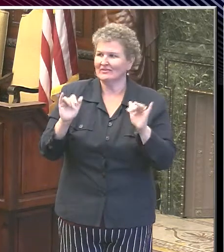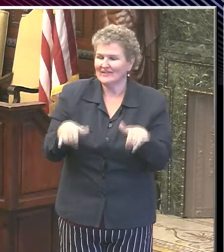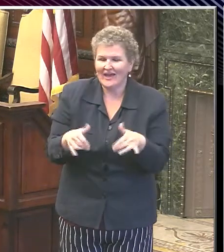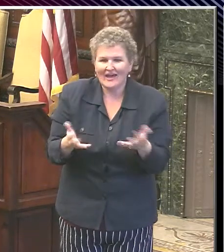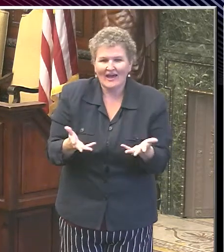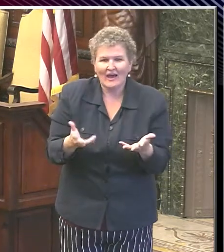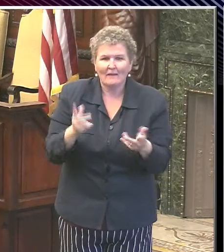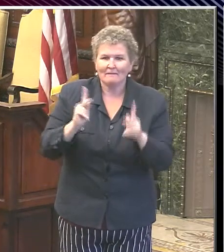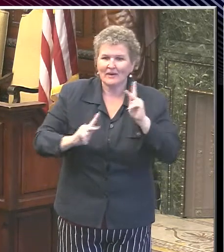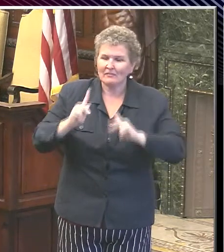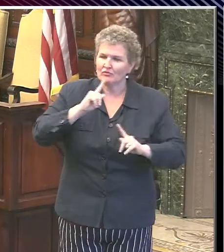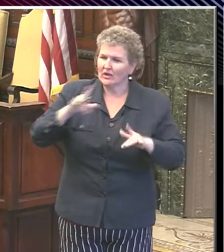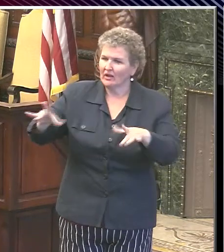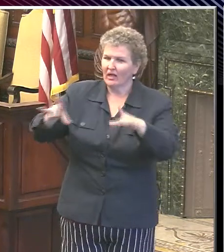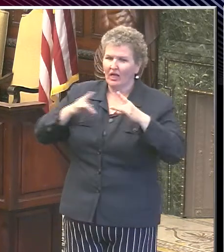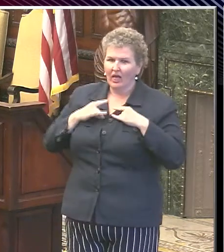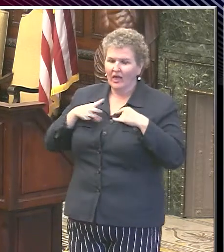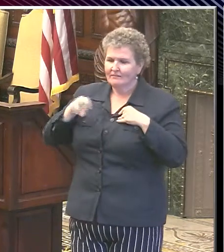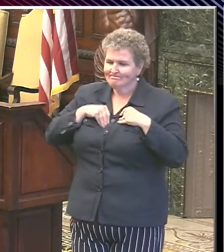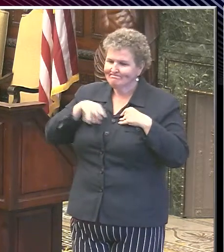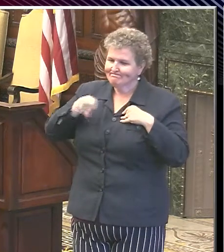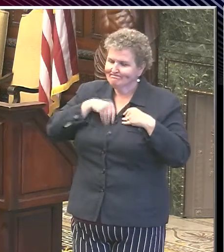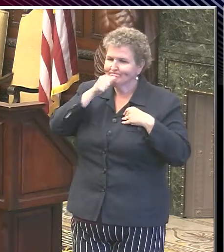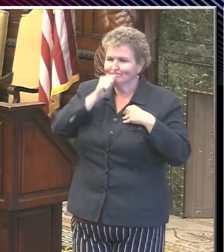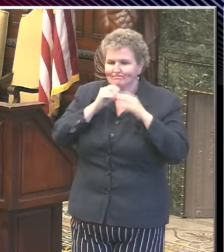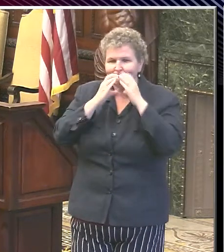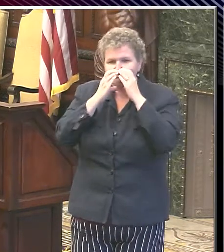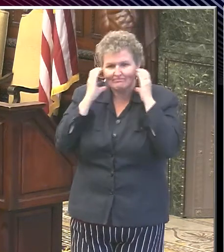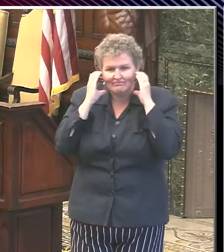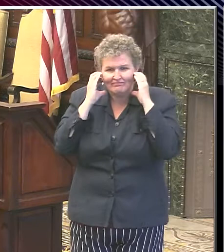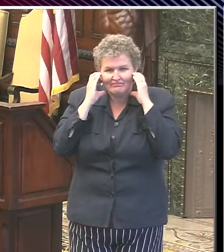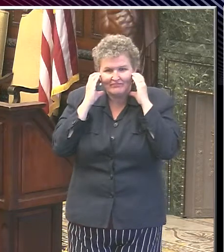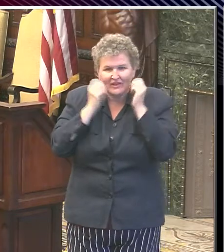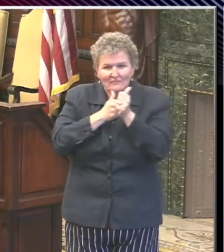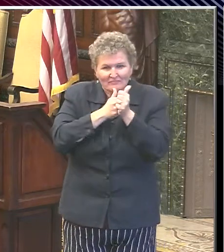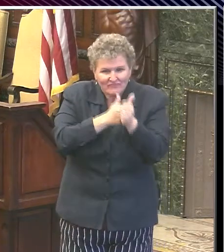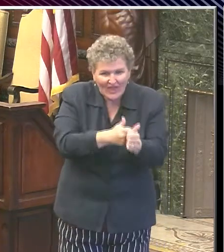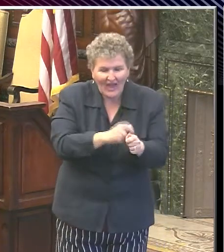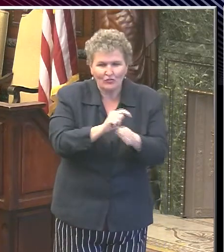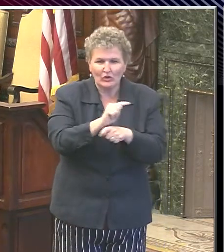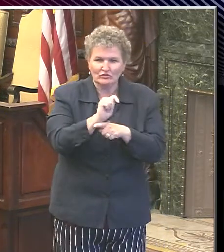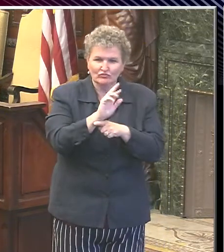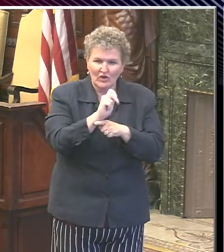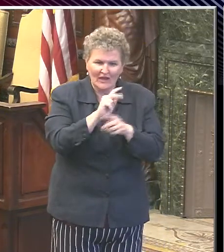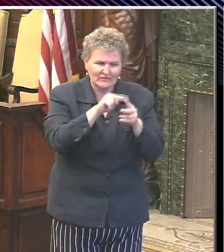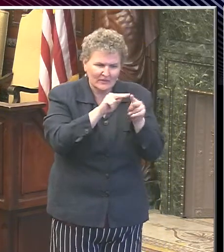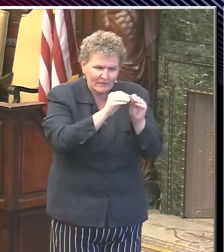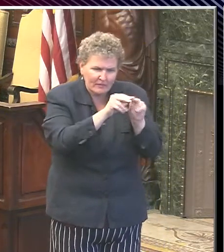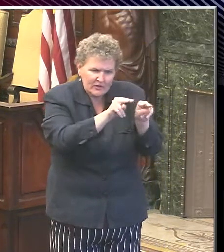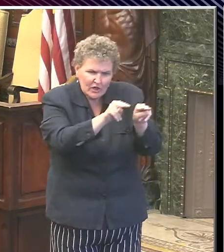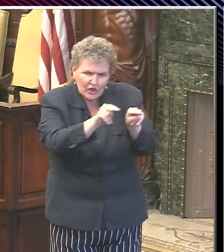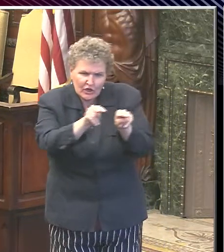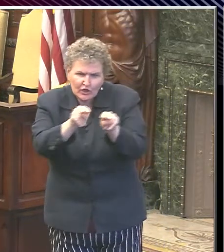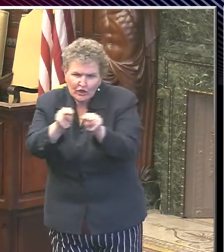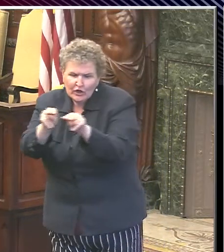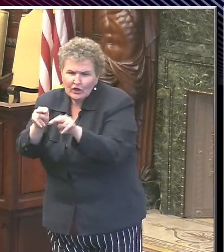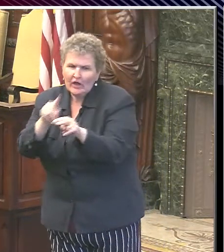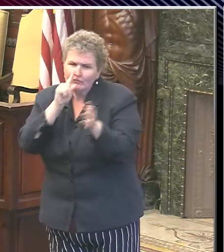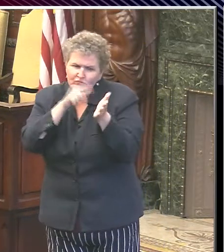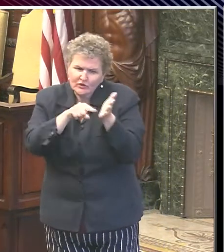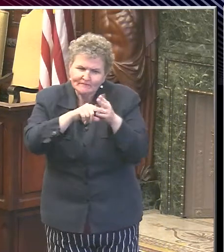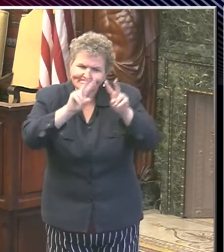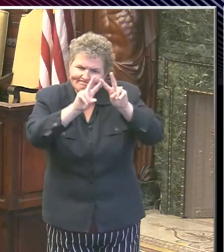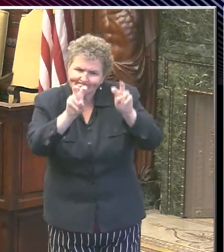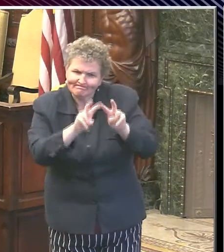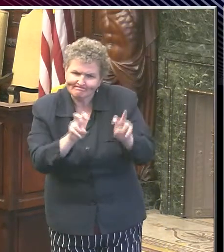be using masks. And we're going to continue to track that weekly. But it does appear to be that it's moving in the right direction. Finally, I just want to